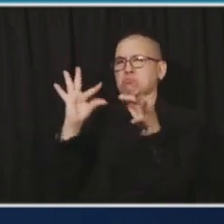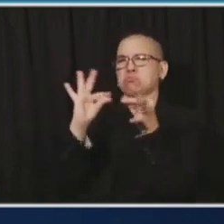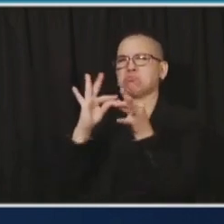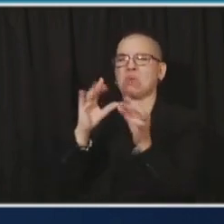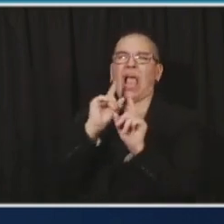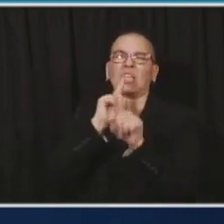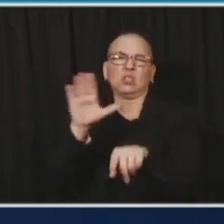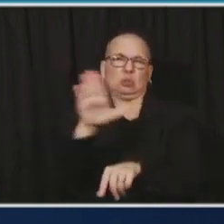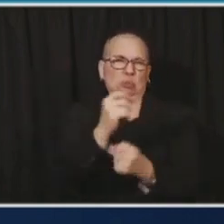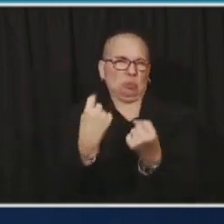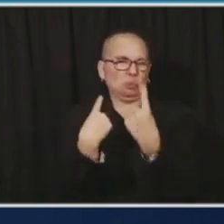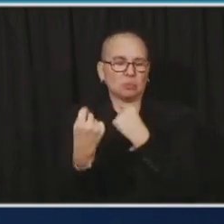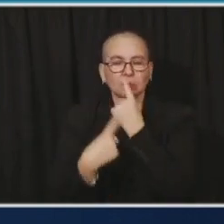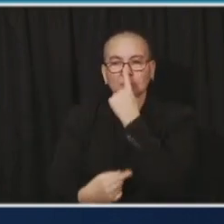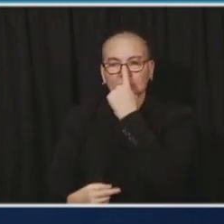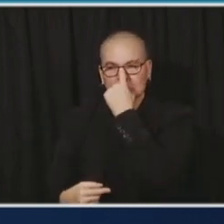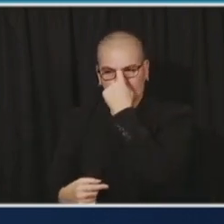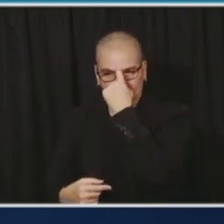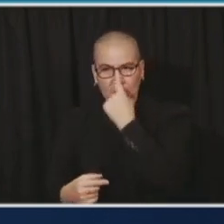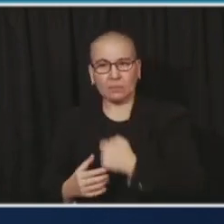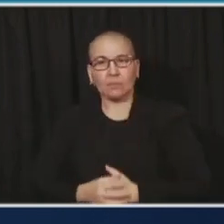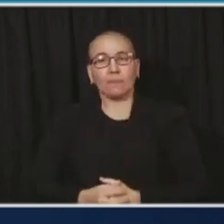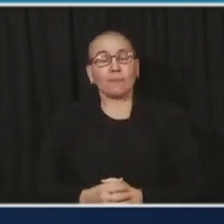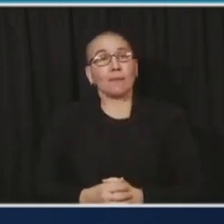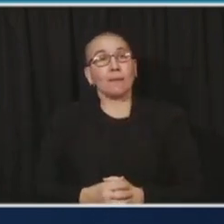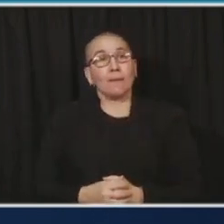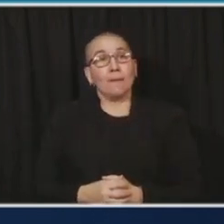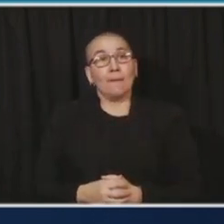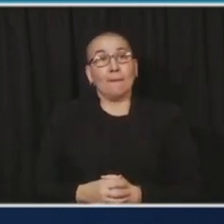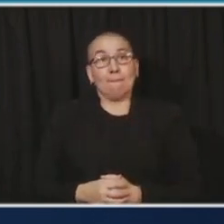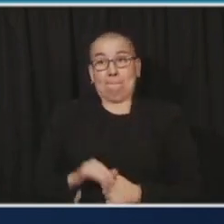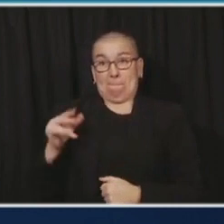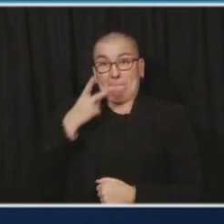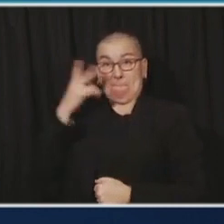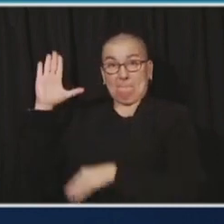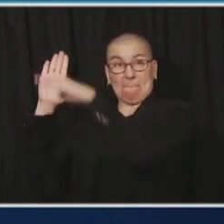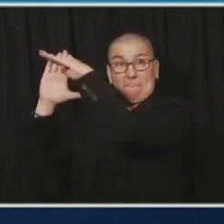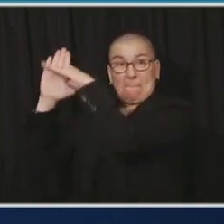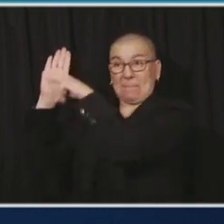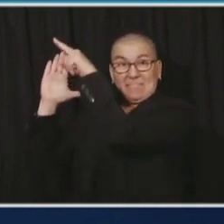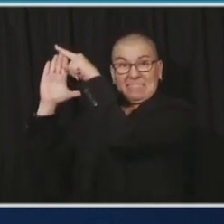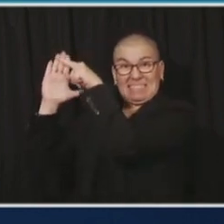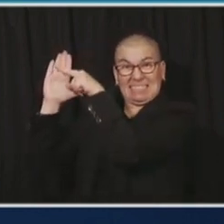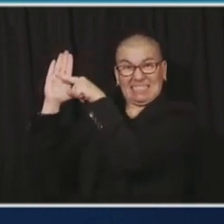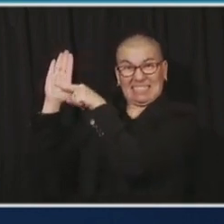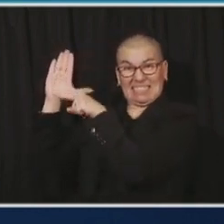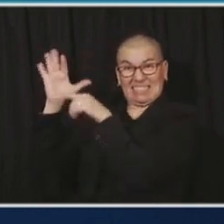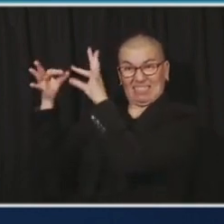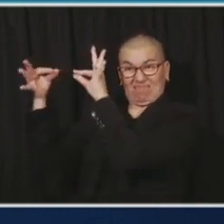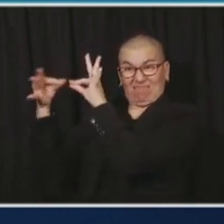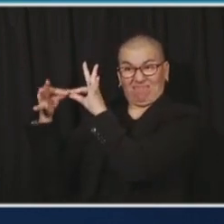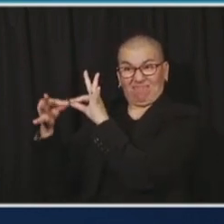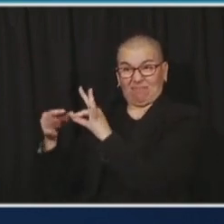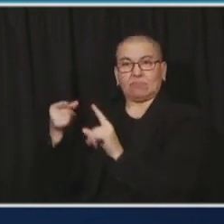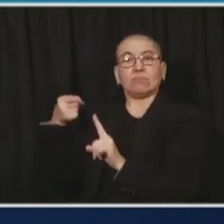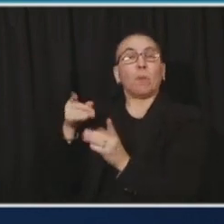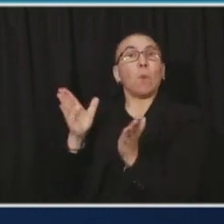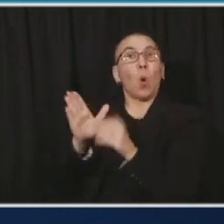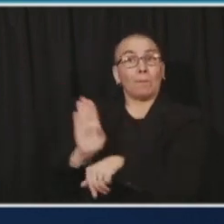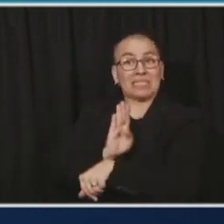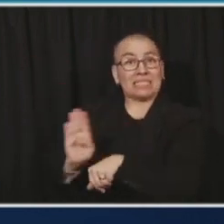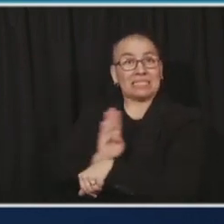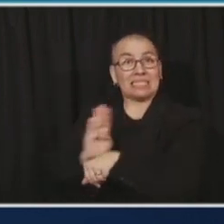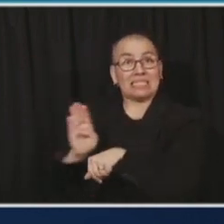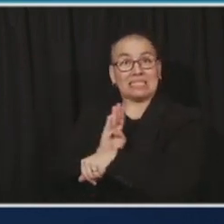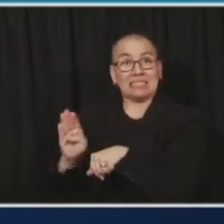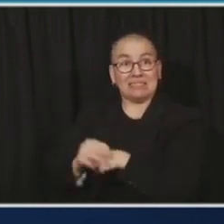and the biggest thing, this is what needed to be done every time. This is what the federal government needed to do continuously since May. when we did it the first